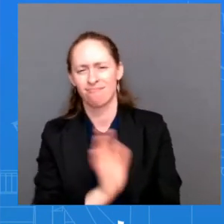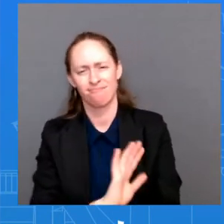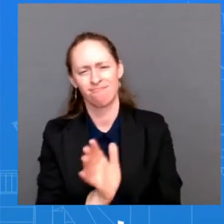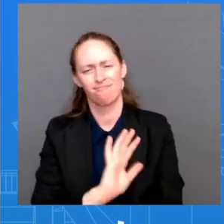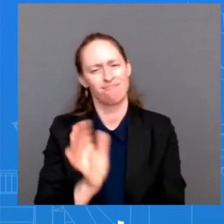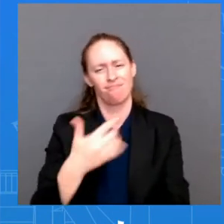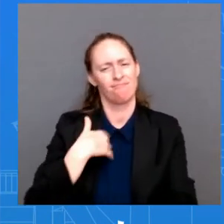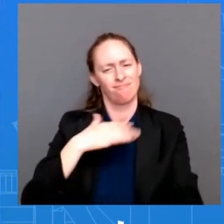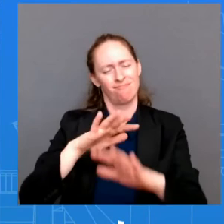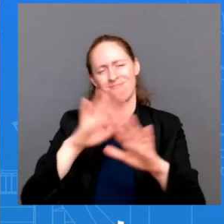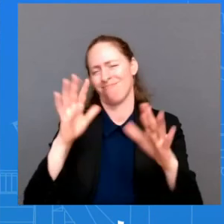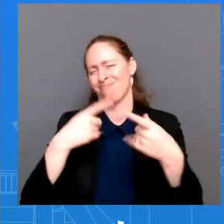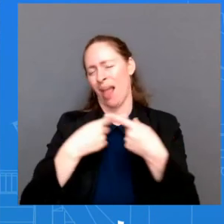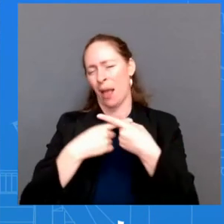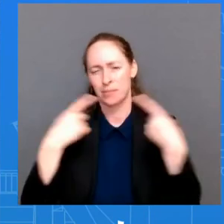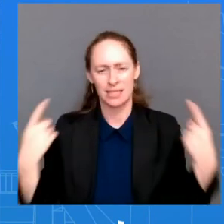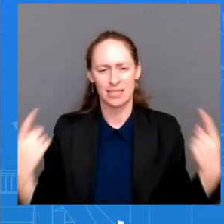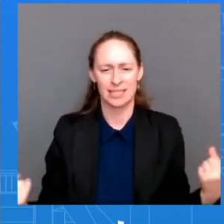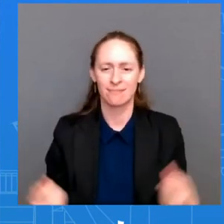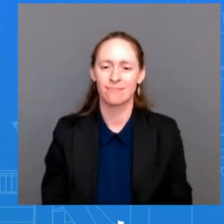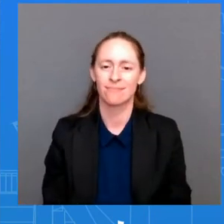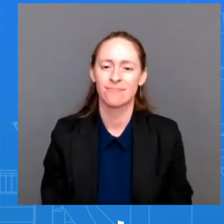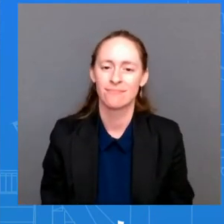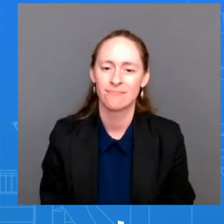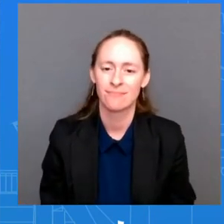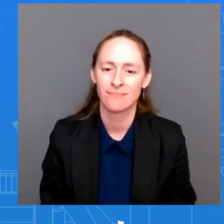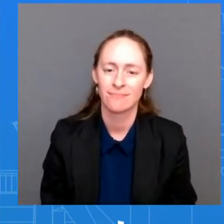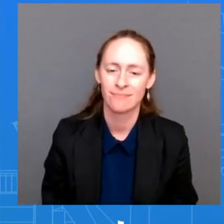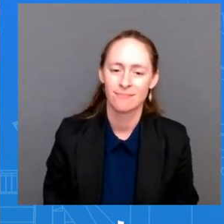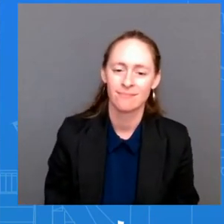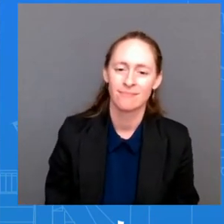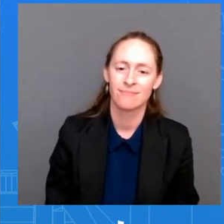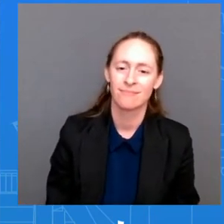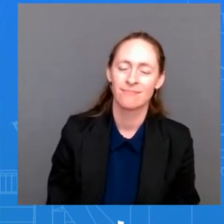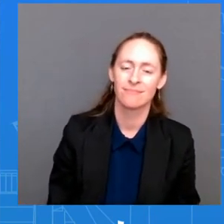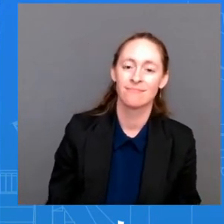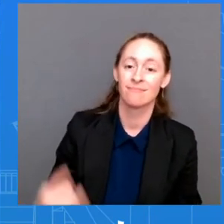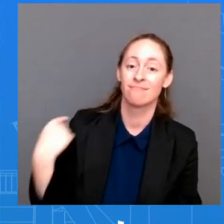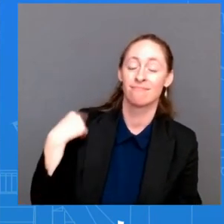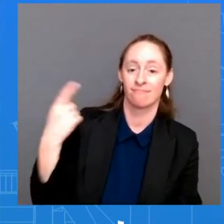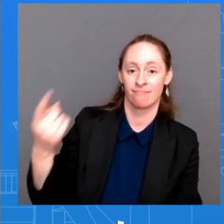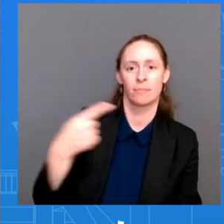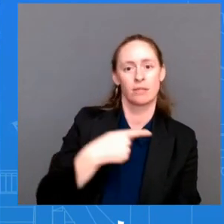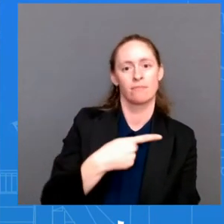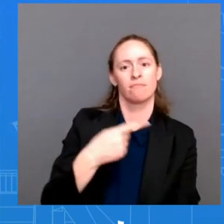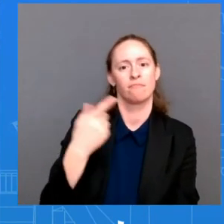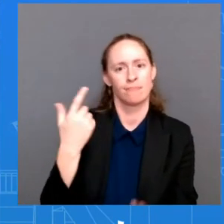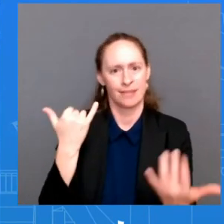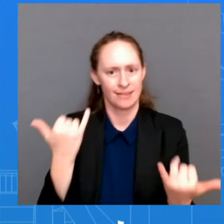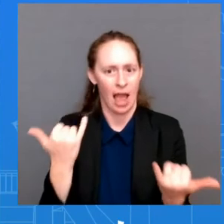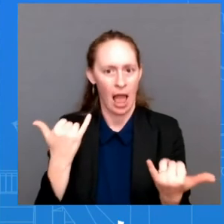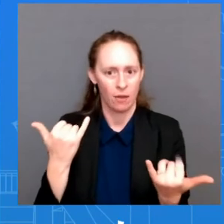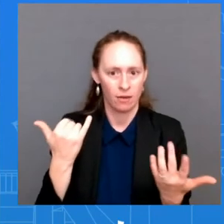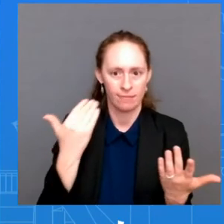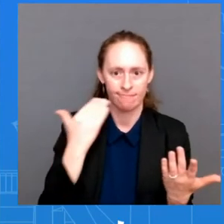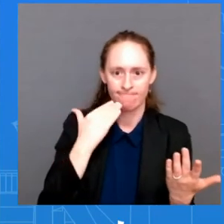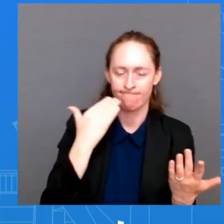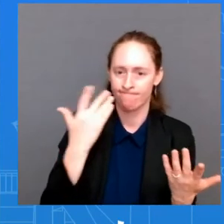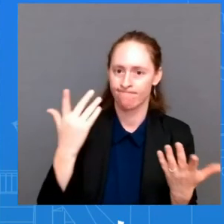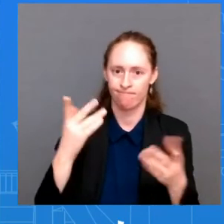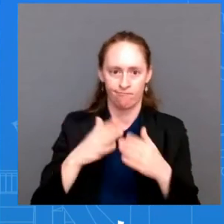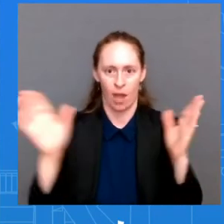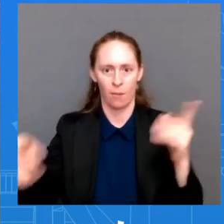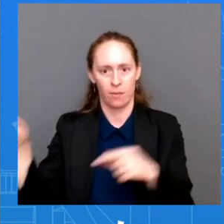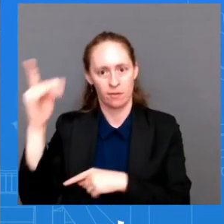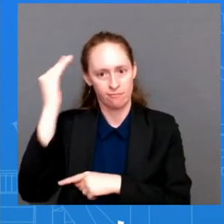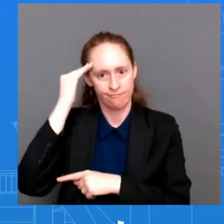one more it's been three days now since a chinese official publicly threatened to murder speaker pelosi where is the president coming